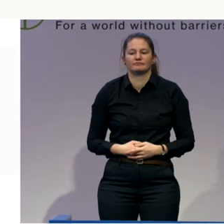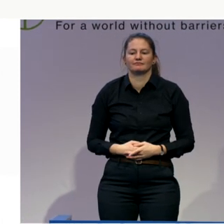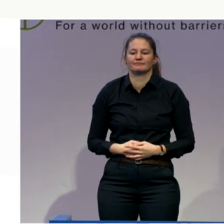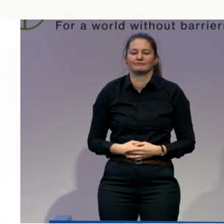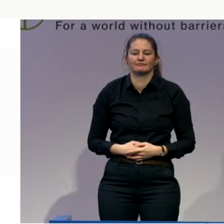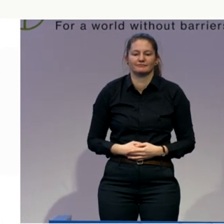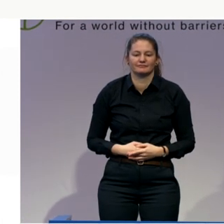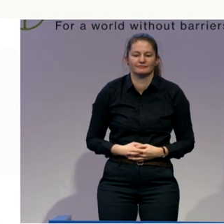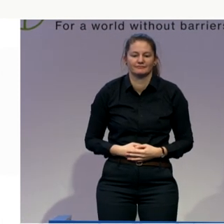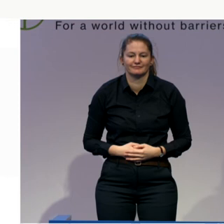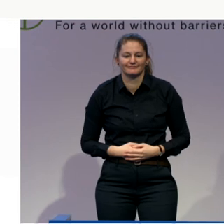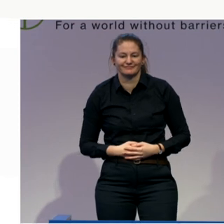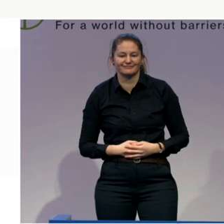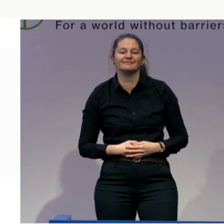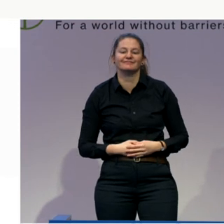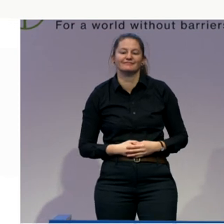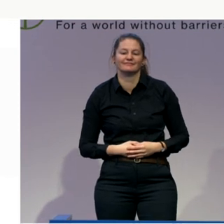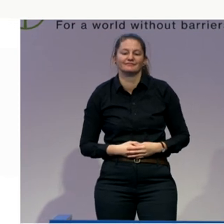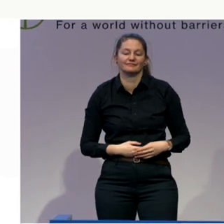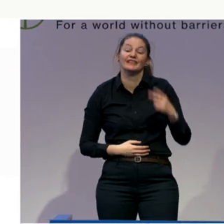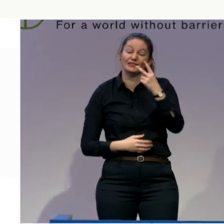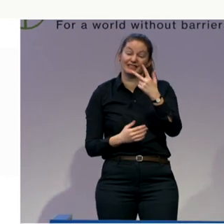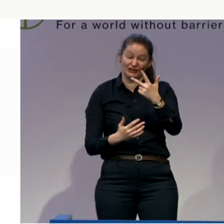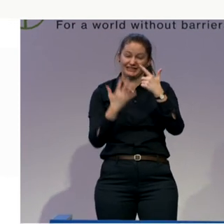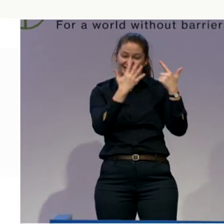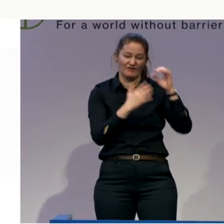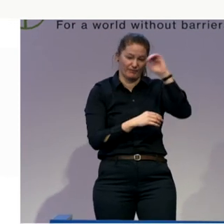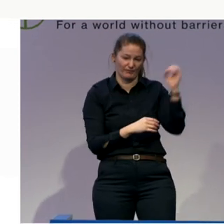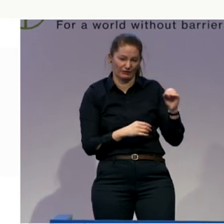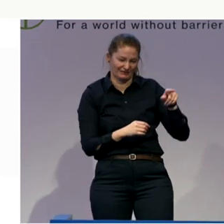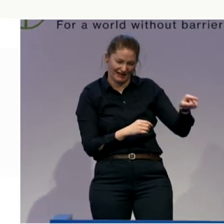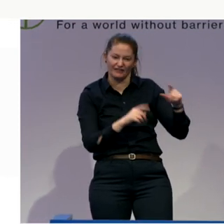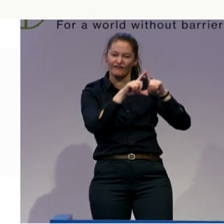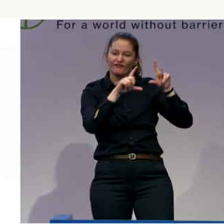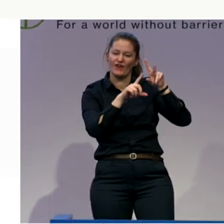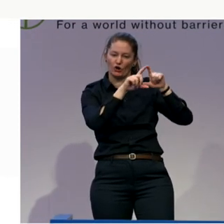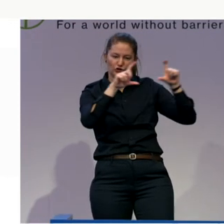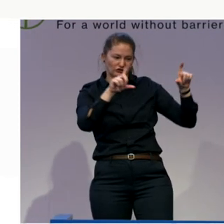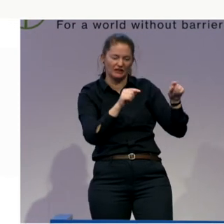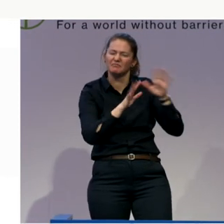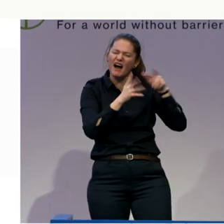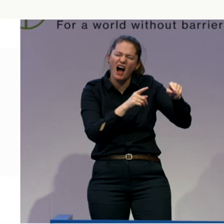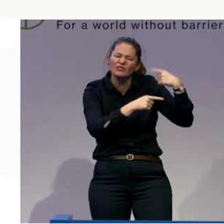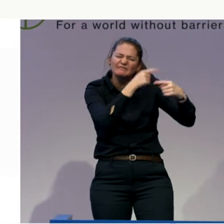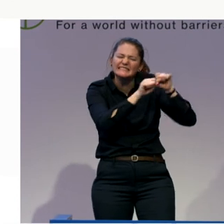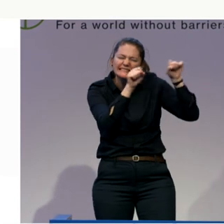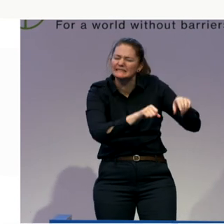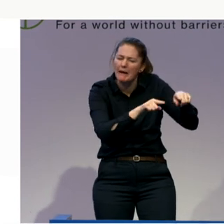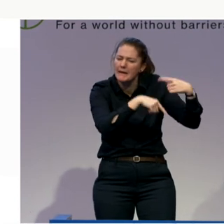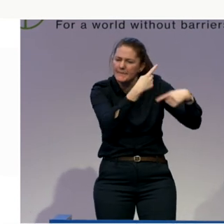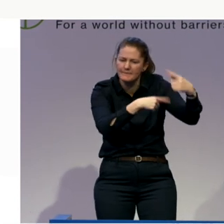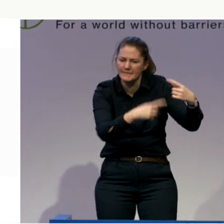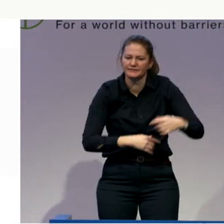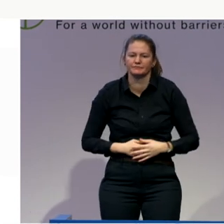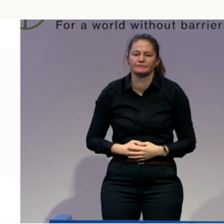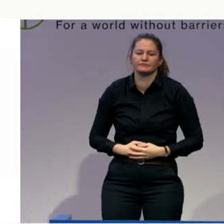Yeah, and I want, first I want to say I agree with what Tom said about it's a matter of